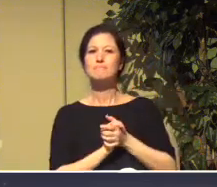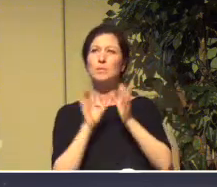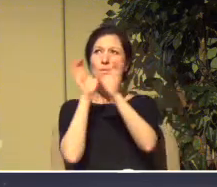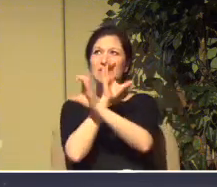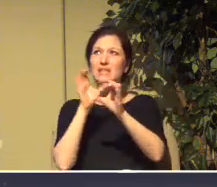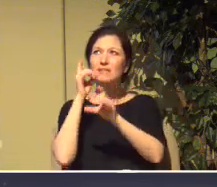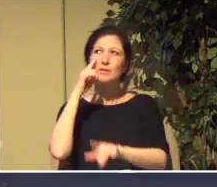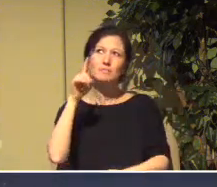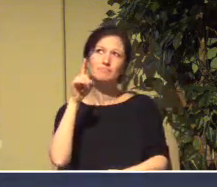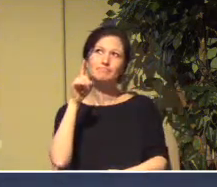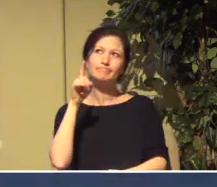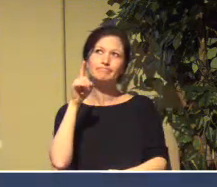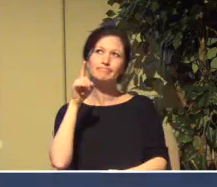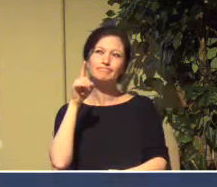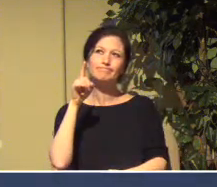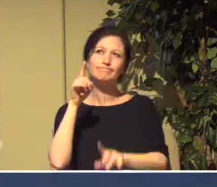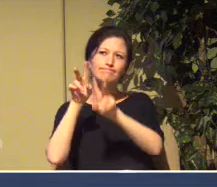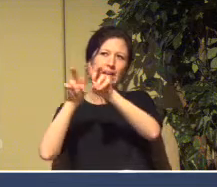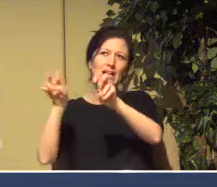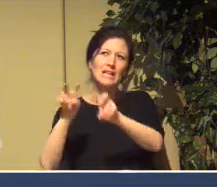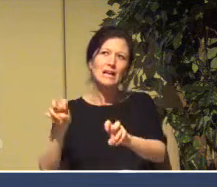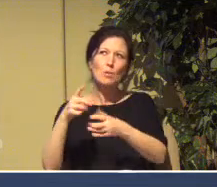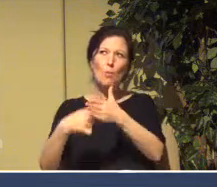in the future, knowing this,